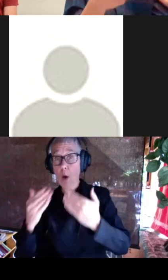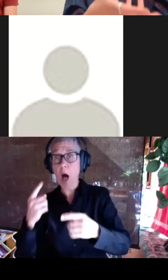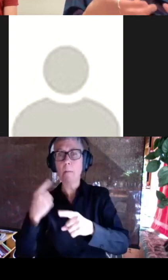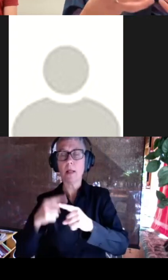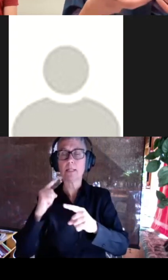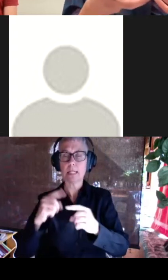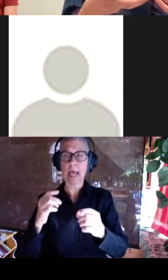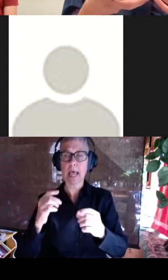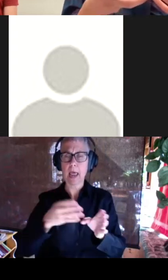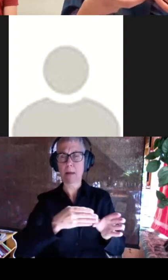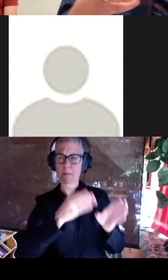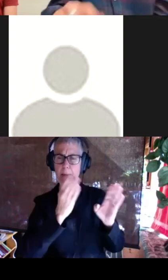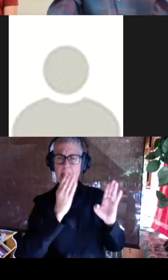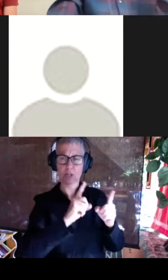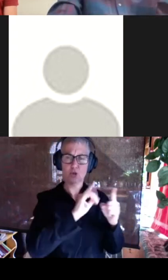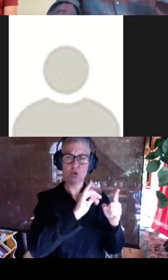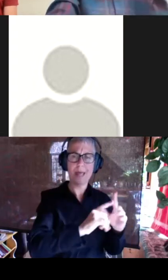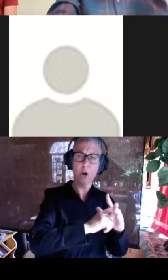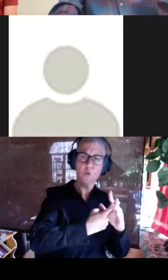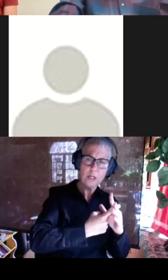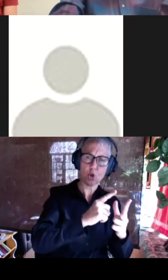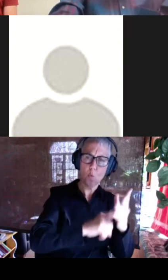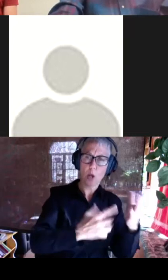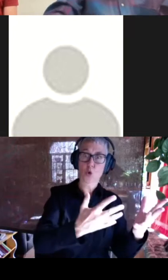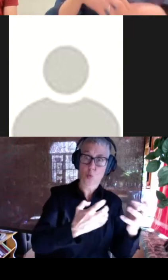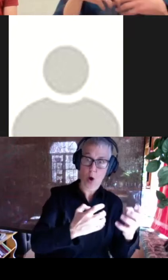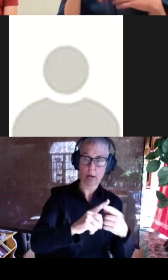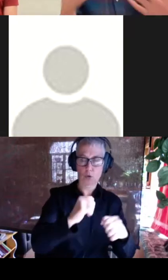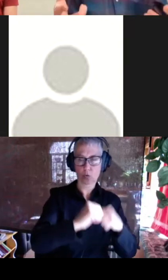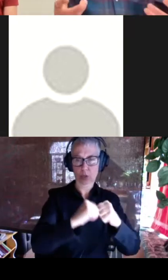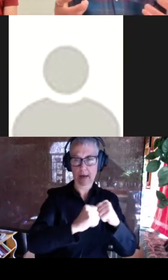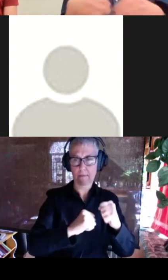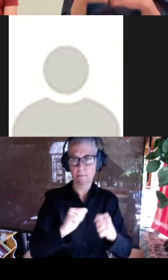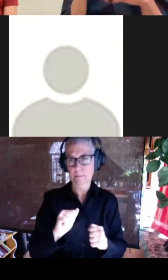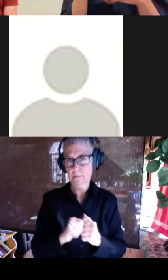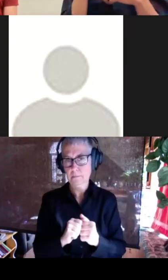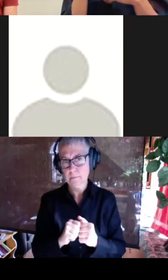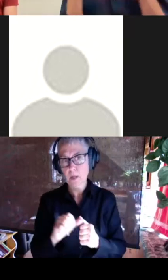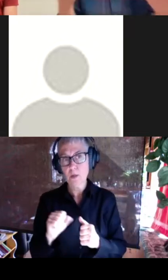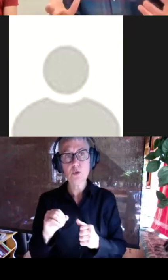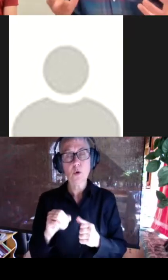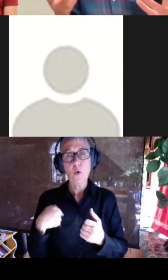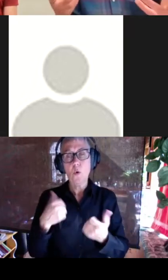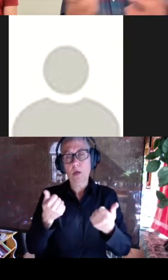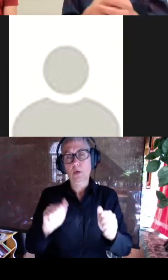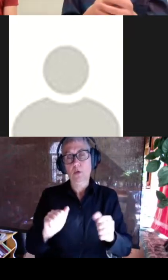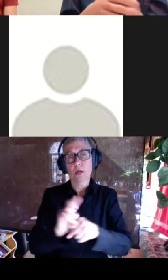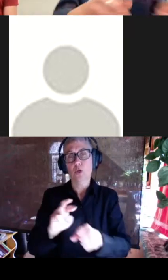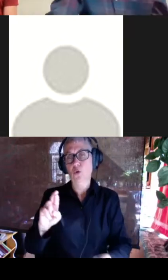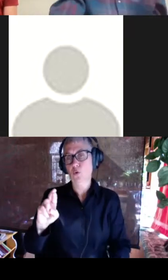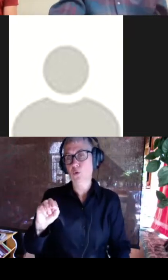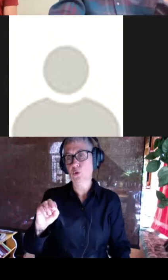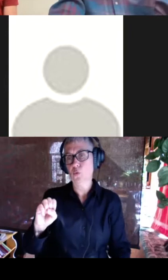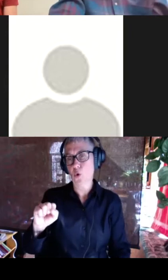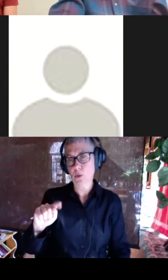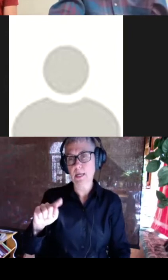sequence and structure that you're hoping to scaffold. And so to try and get we tried to use Rosetta fold to do this and